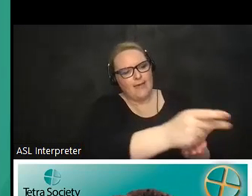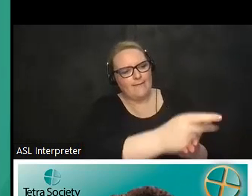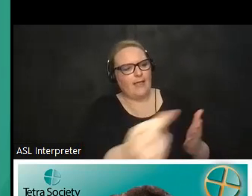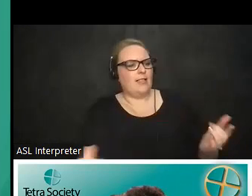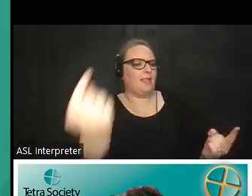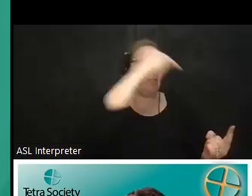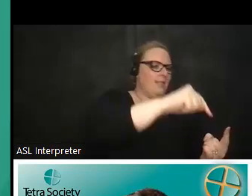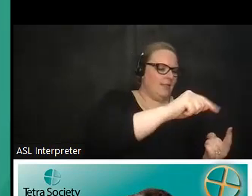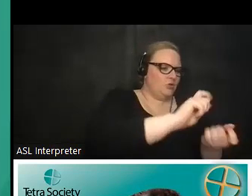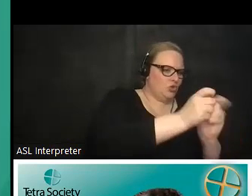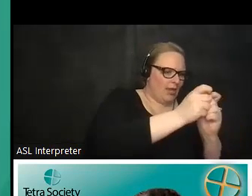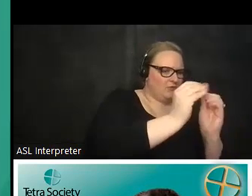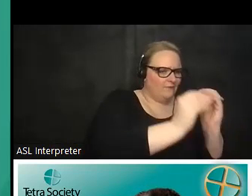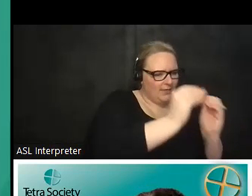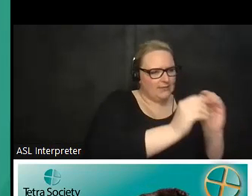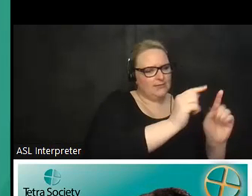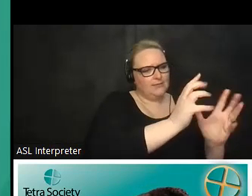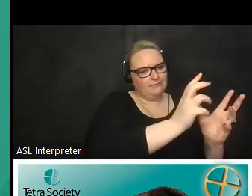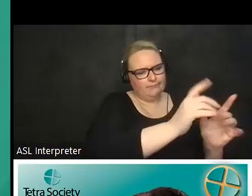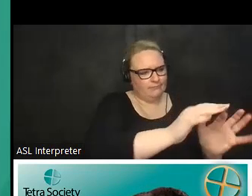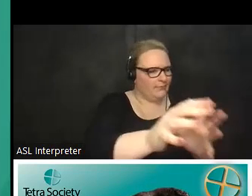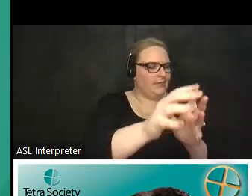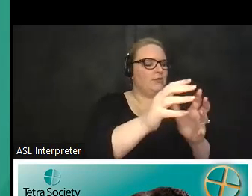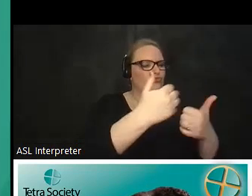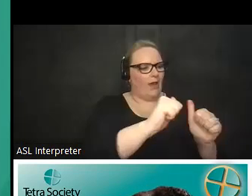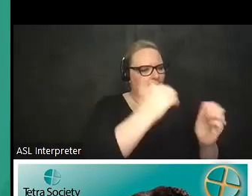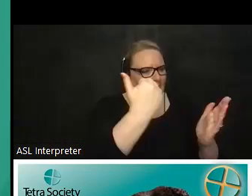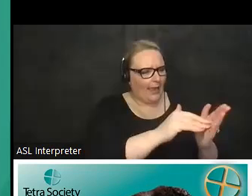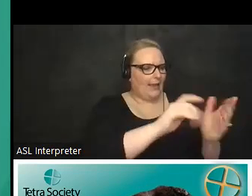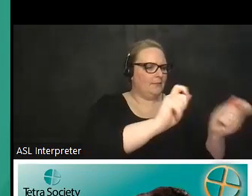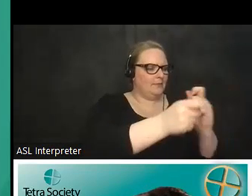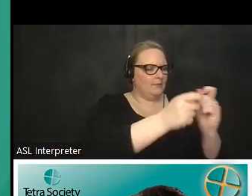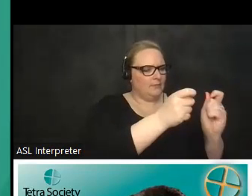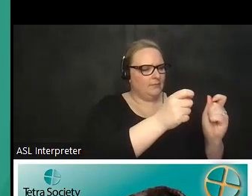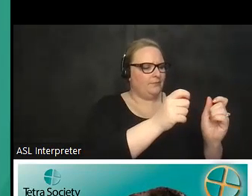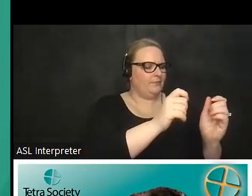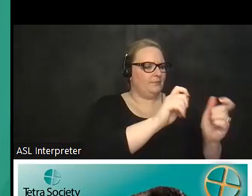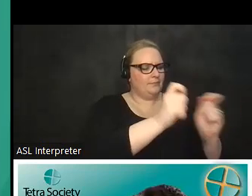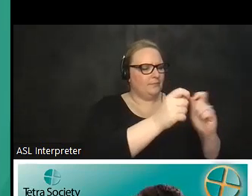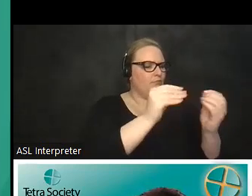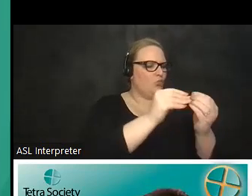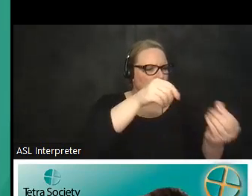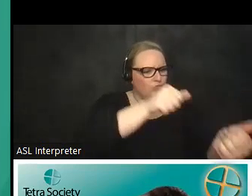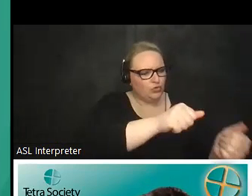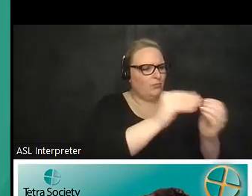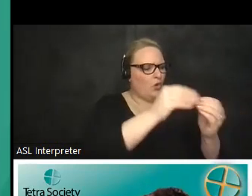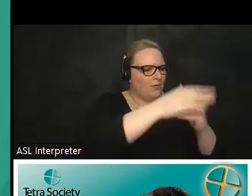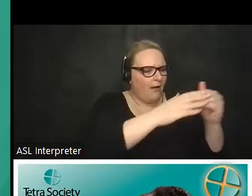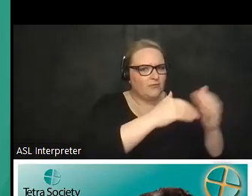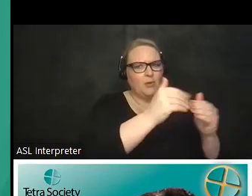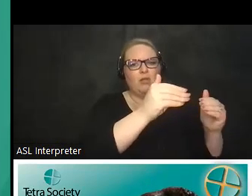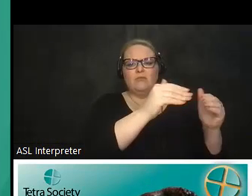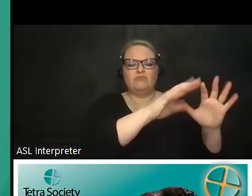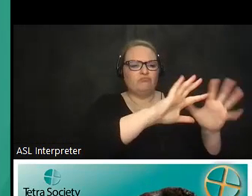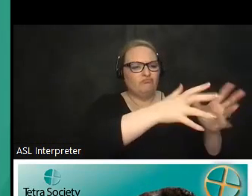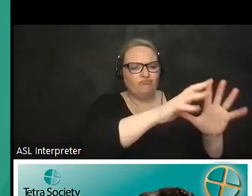change it and try something else and we have to go back in there and modify something to make it better or smoother or more comfortable so there's these little kind